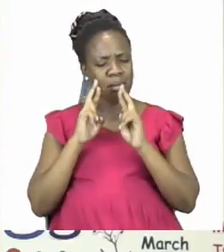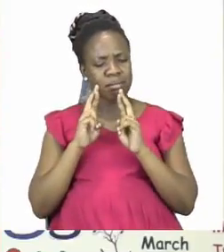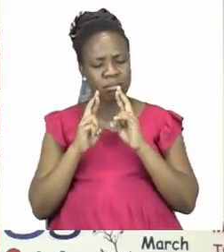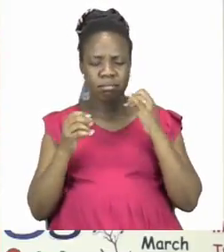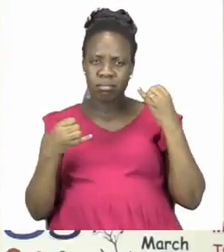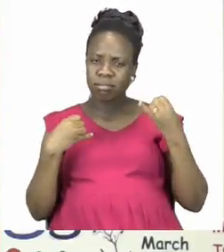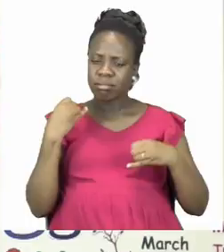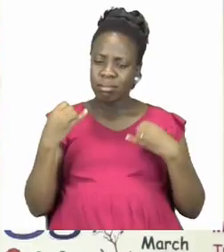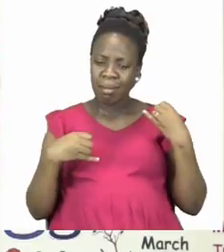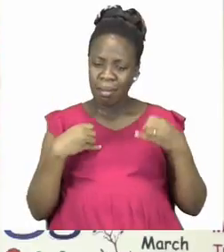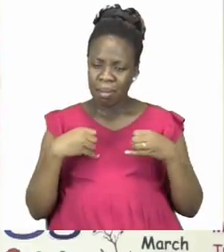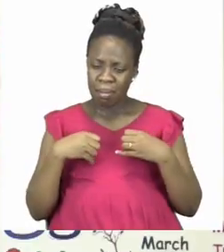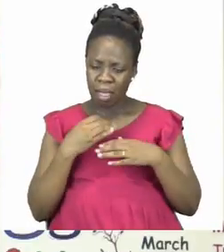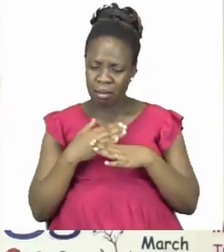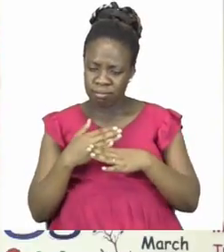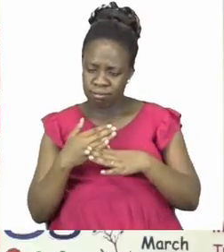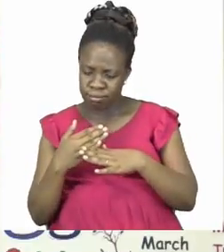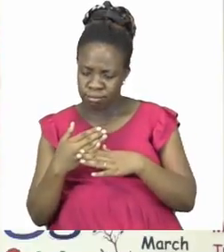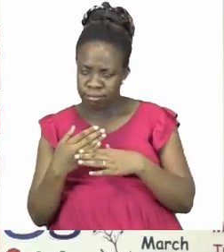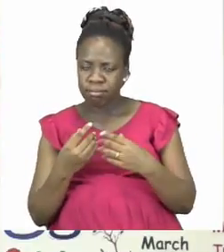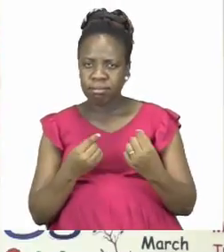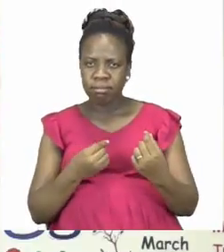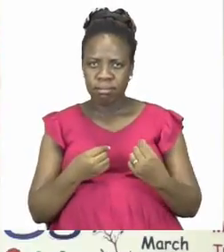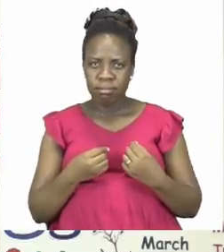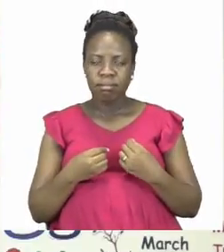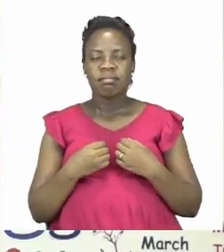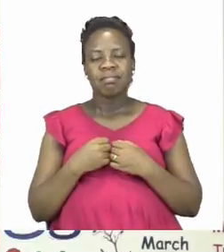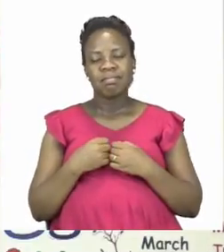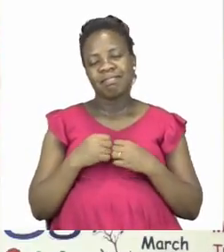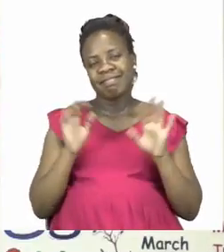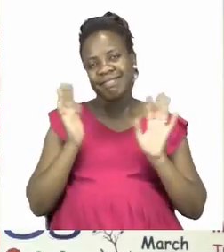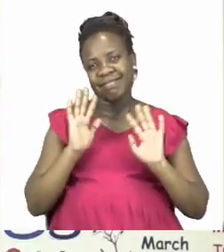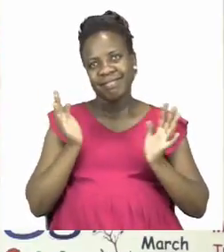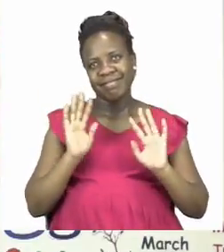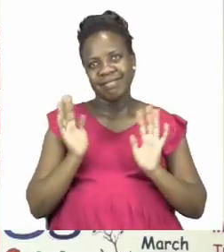activities. Until we see each other again next time. Goodbye!